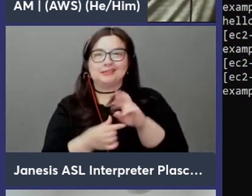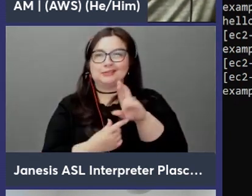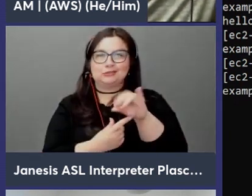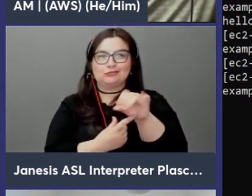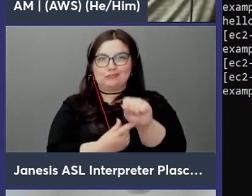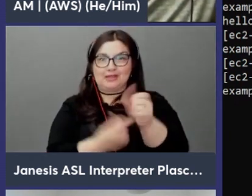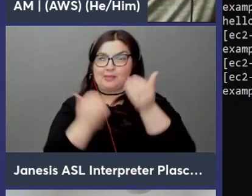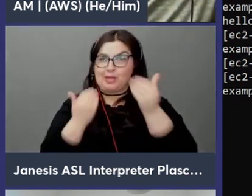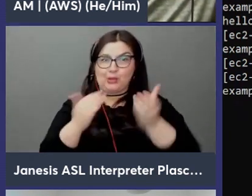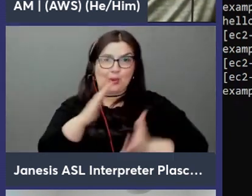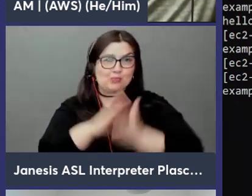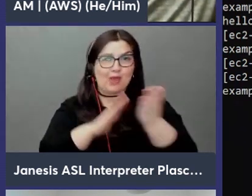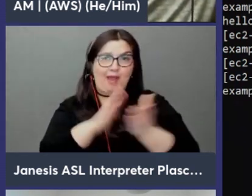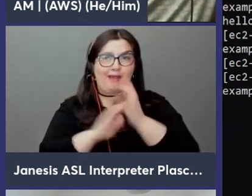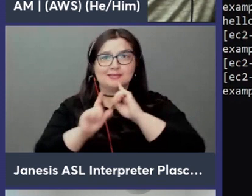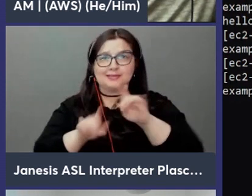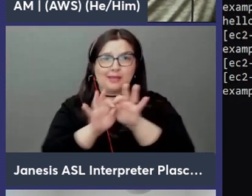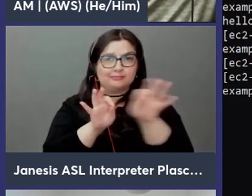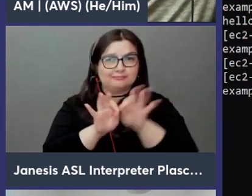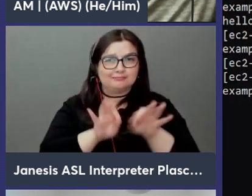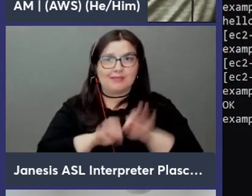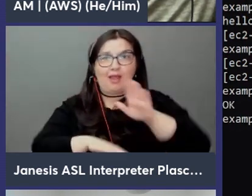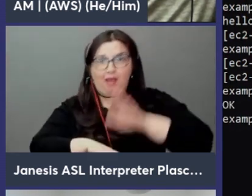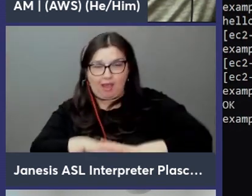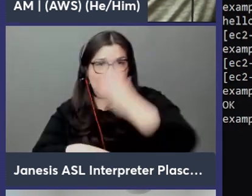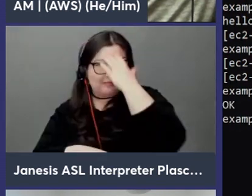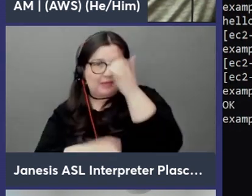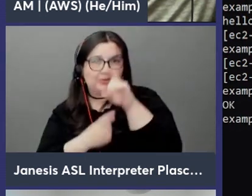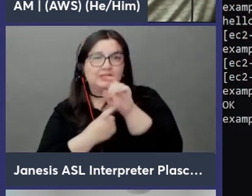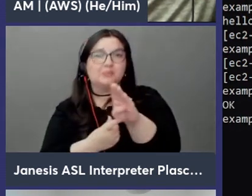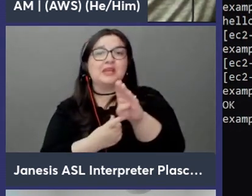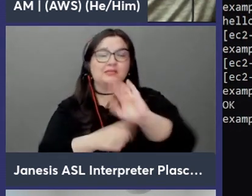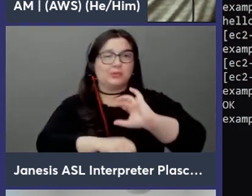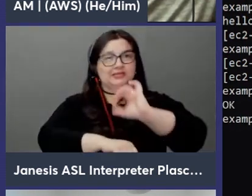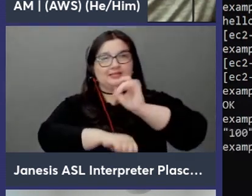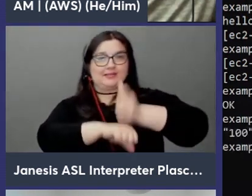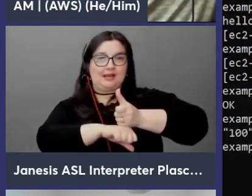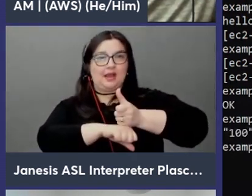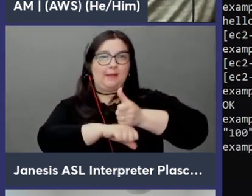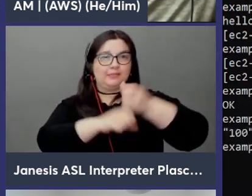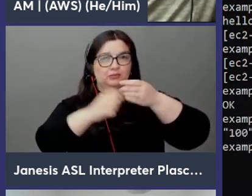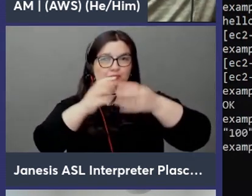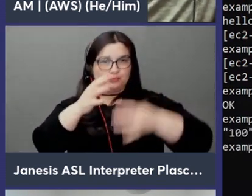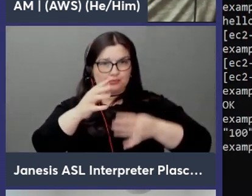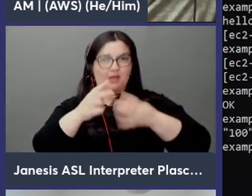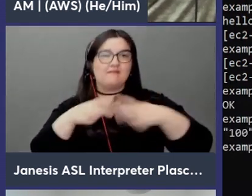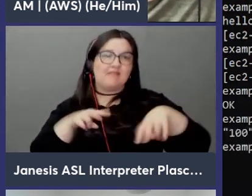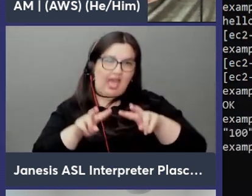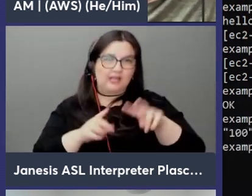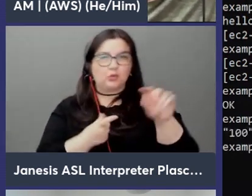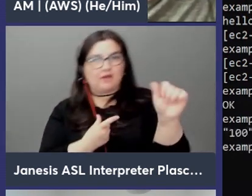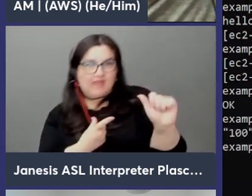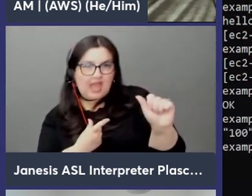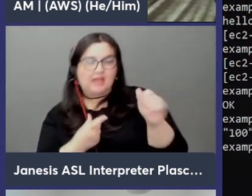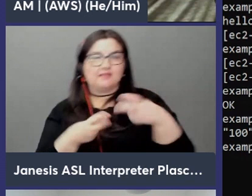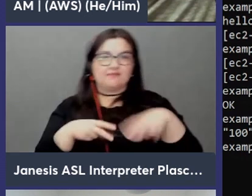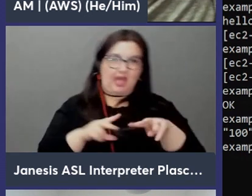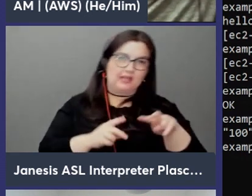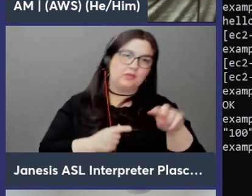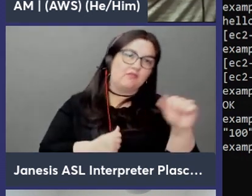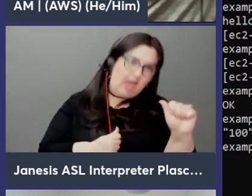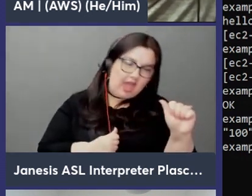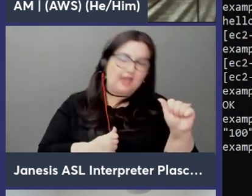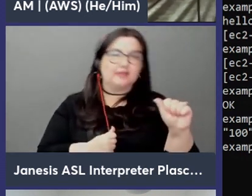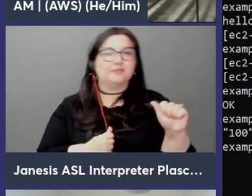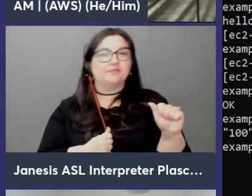run redis commands on memory db so set a to 100 there you go get the value of a get the value of a you